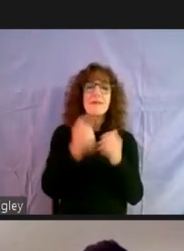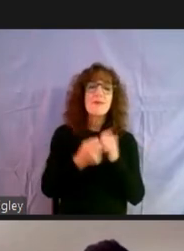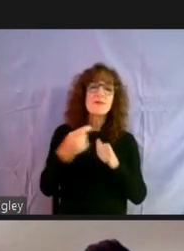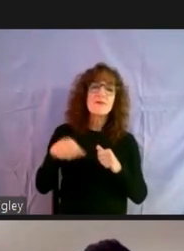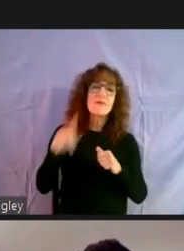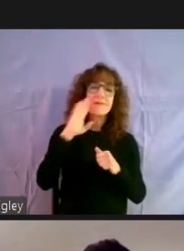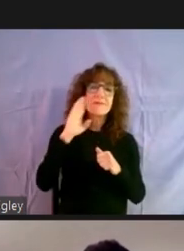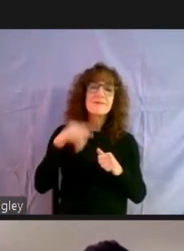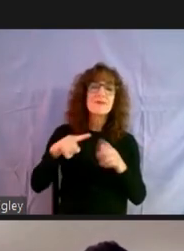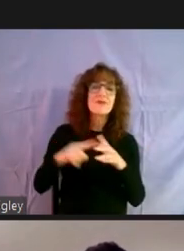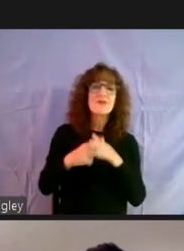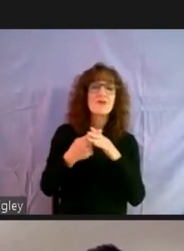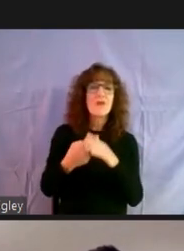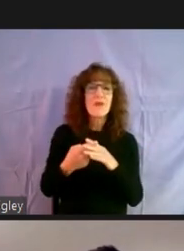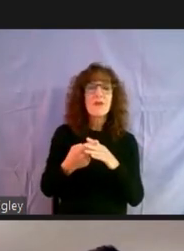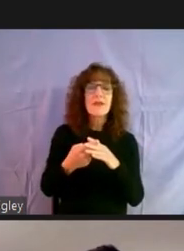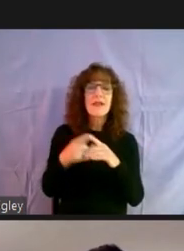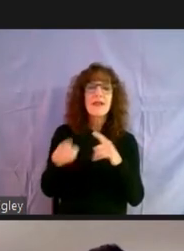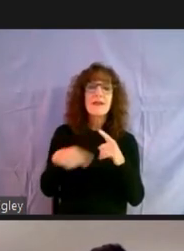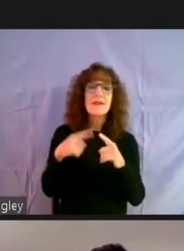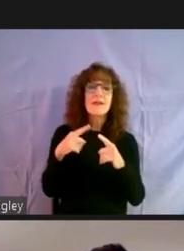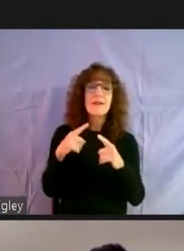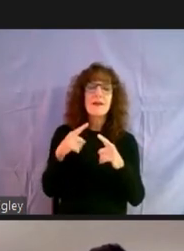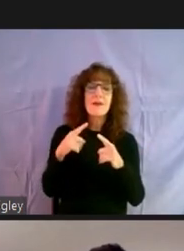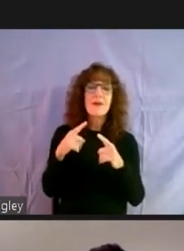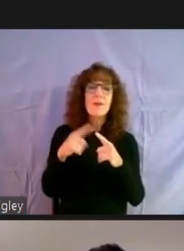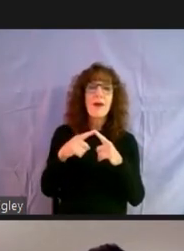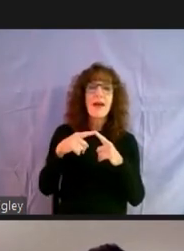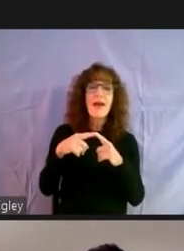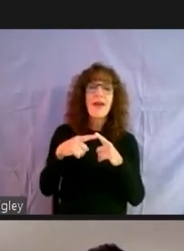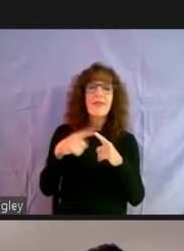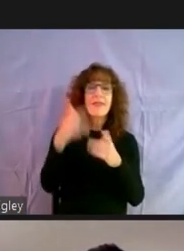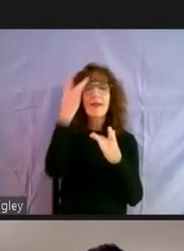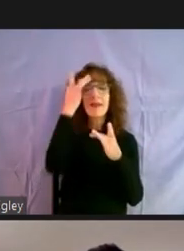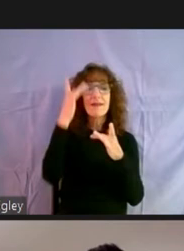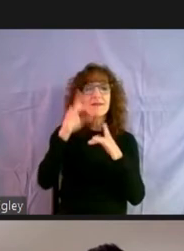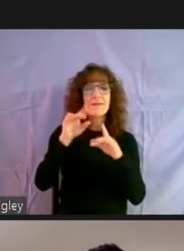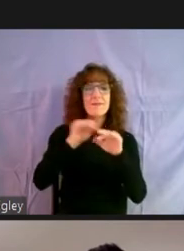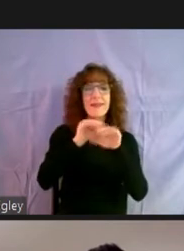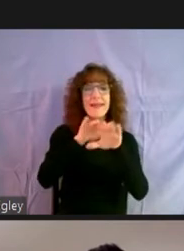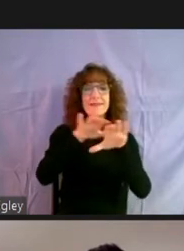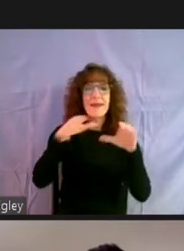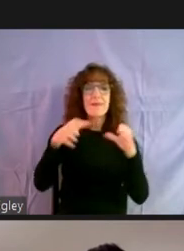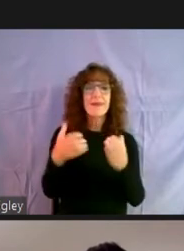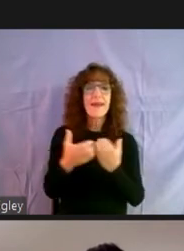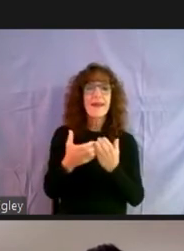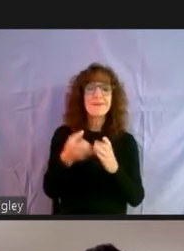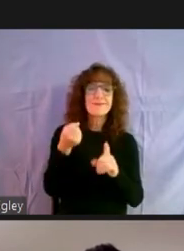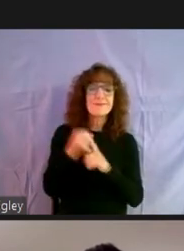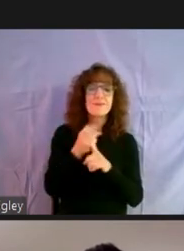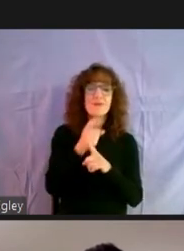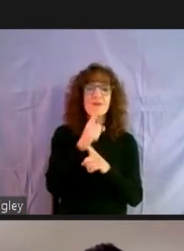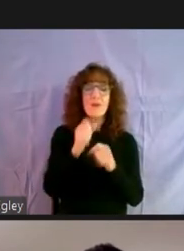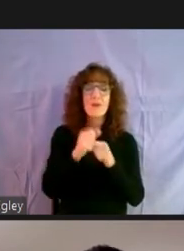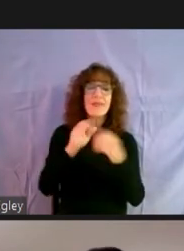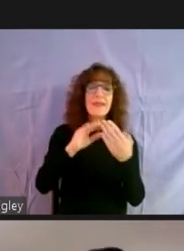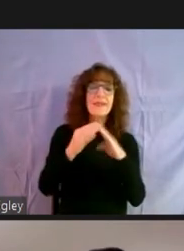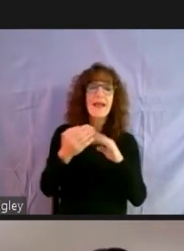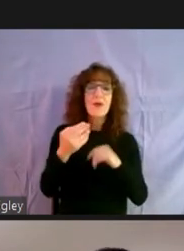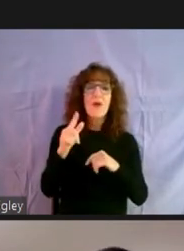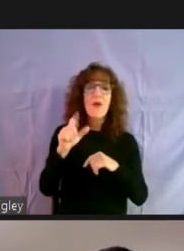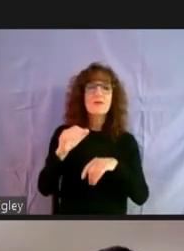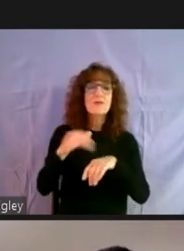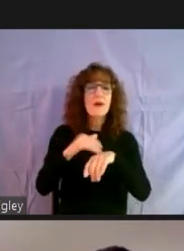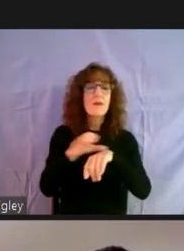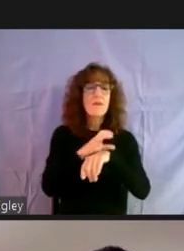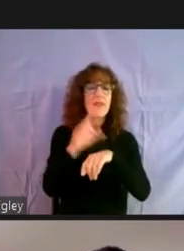know that we started out when the pandemic became real with town halls, virtual town halls. I think